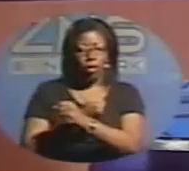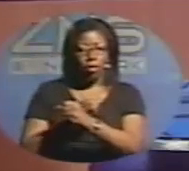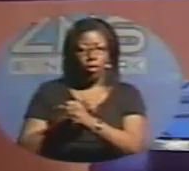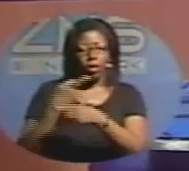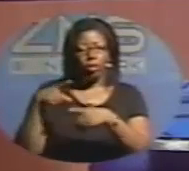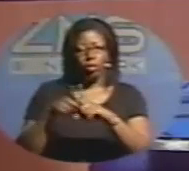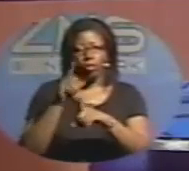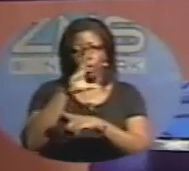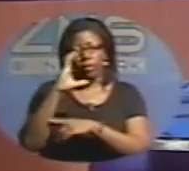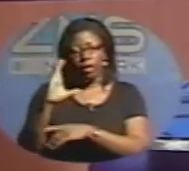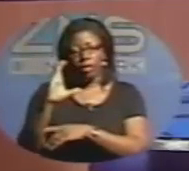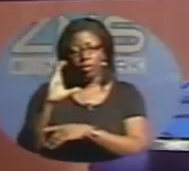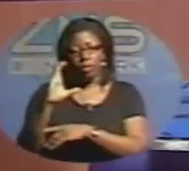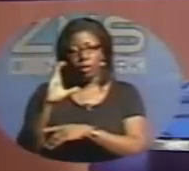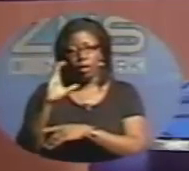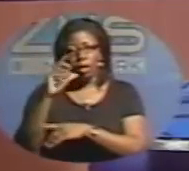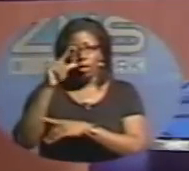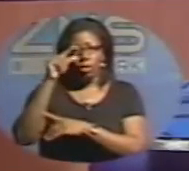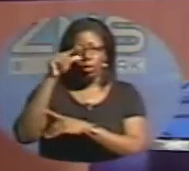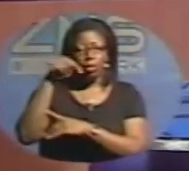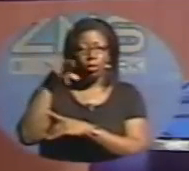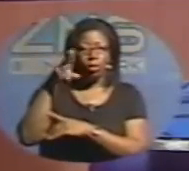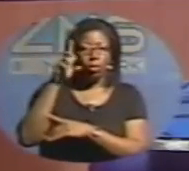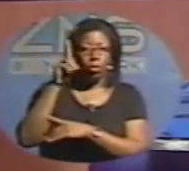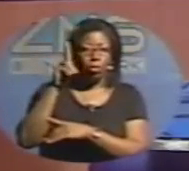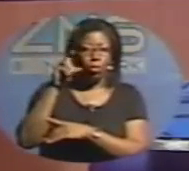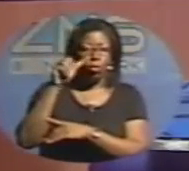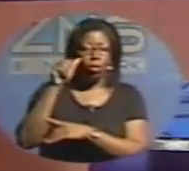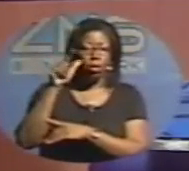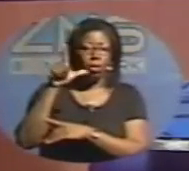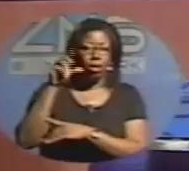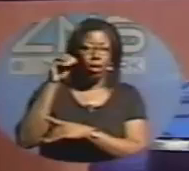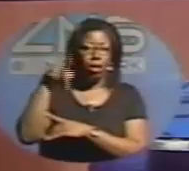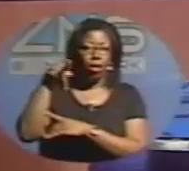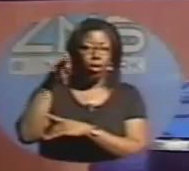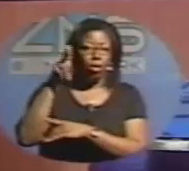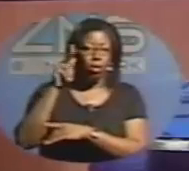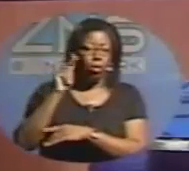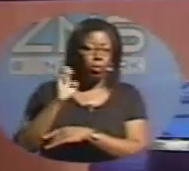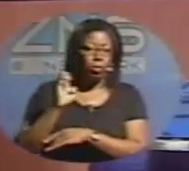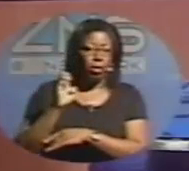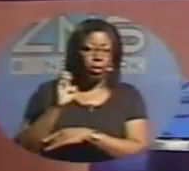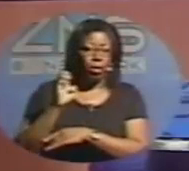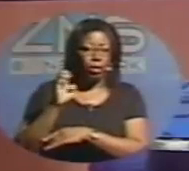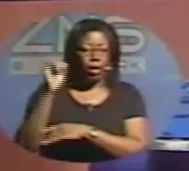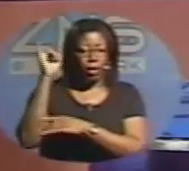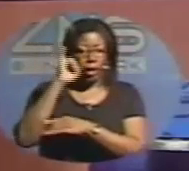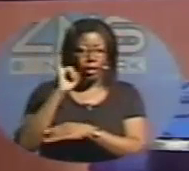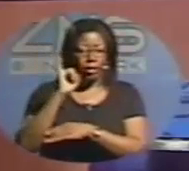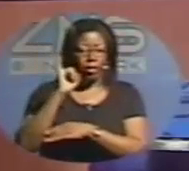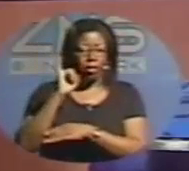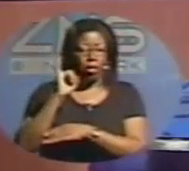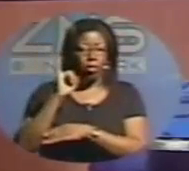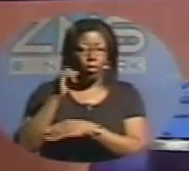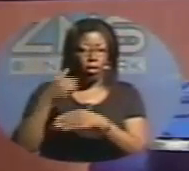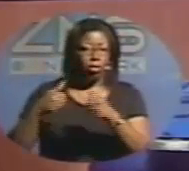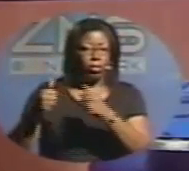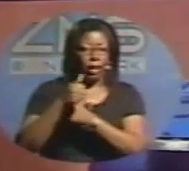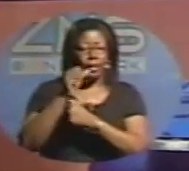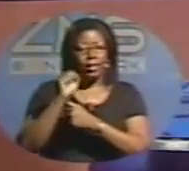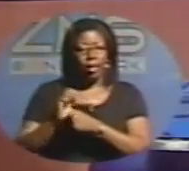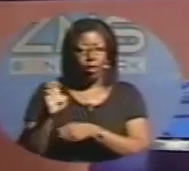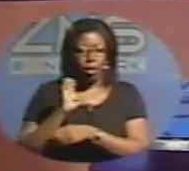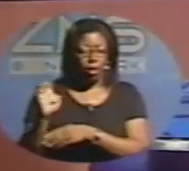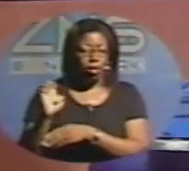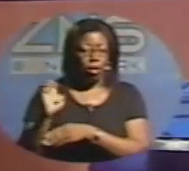miles east of Guadalupe tonight. That's still quite a ways off from the Bahamas, but models indicate that Isaac should pass south of the southeast